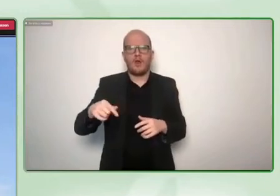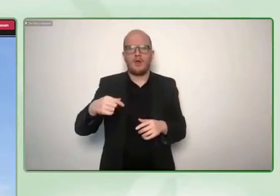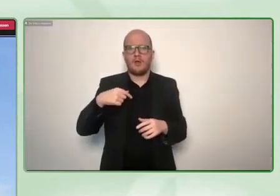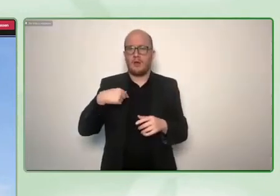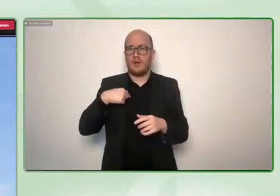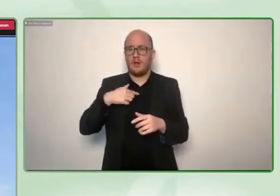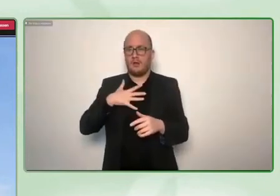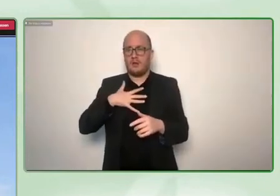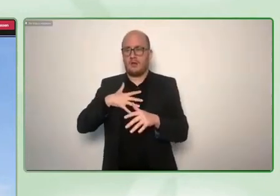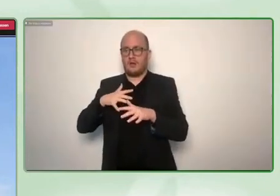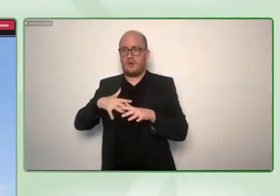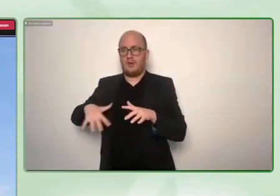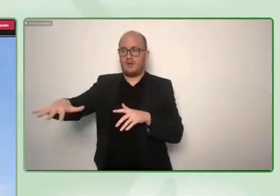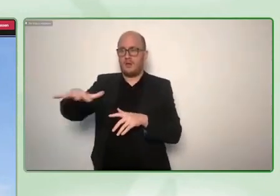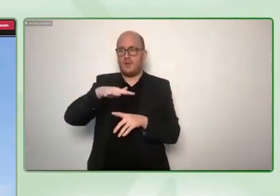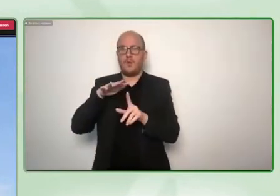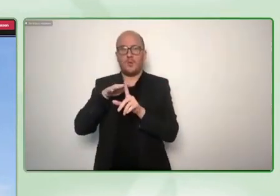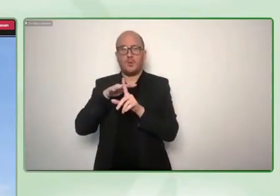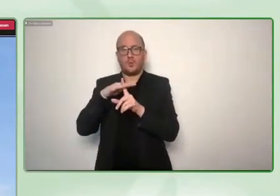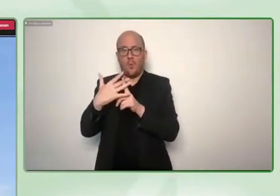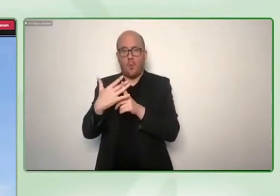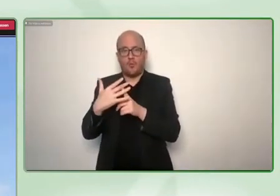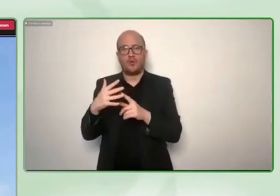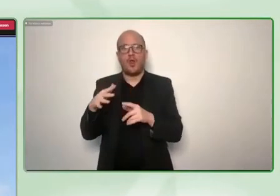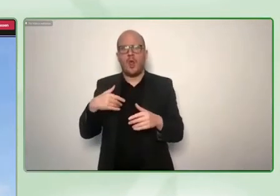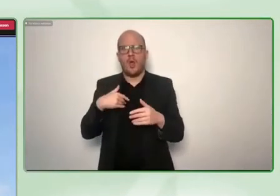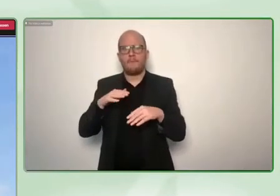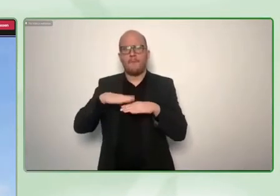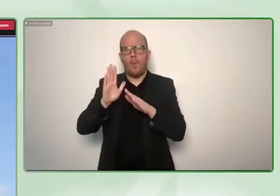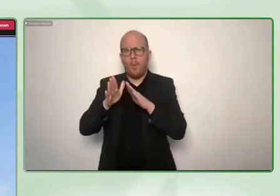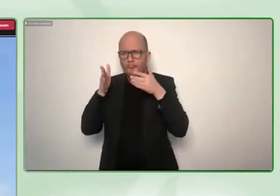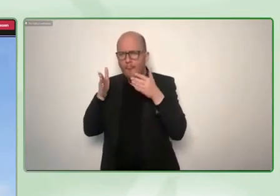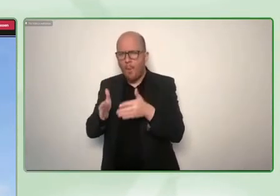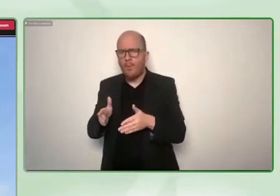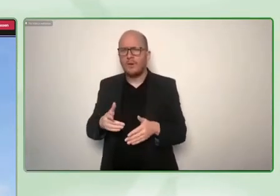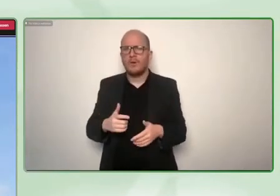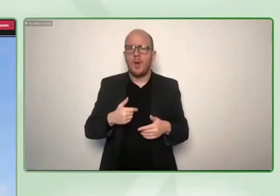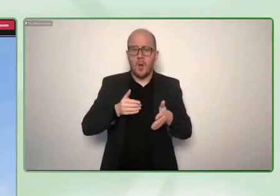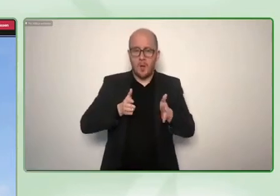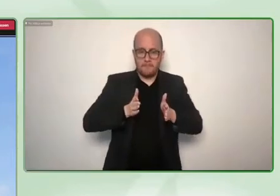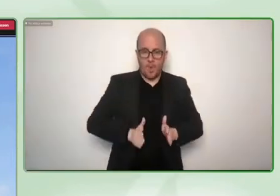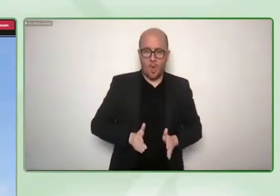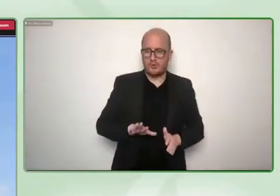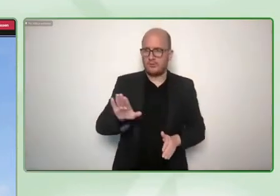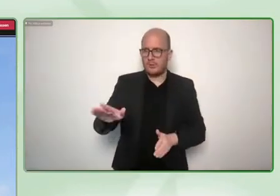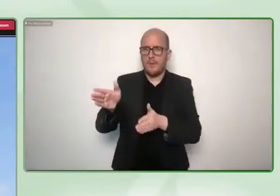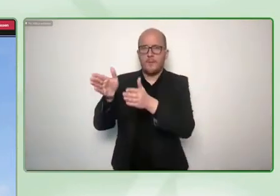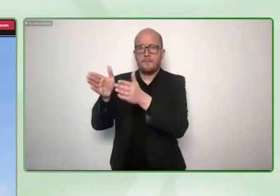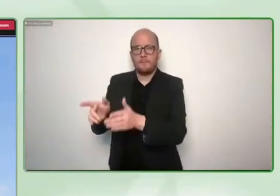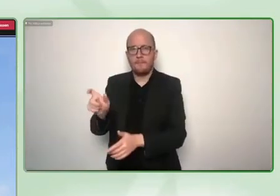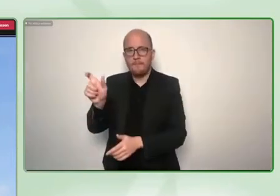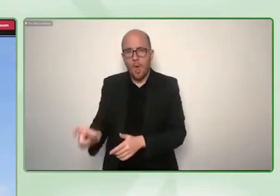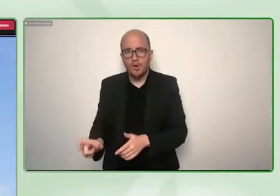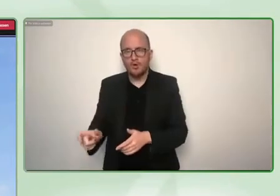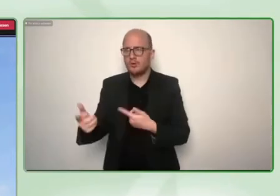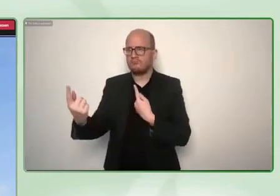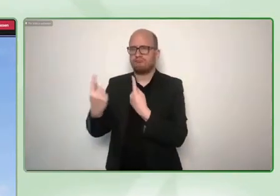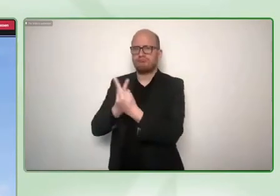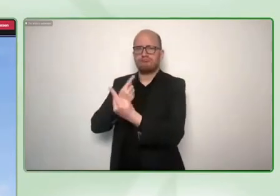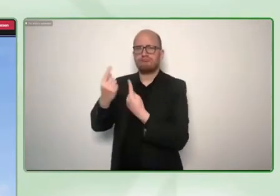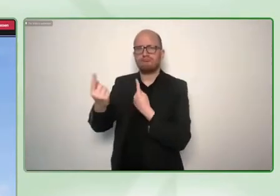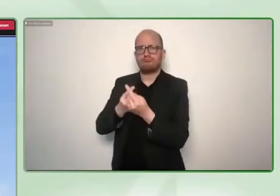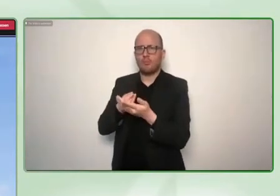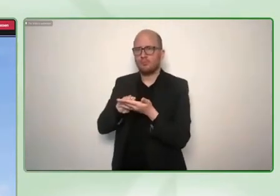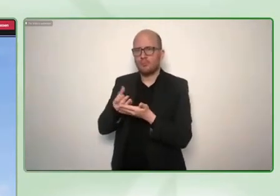services are human to human services and that's very tough to scale if you have a human to human interaction figuring out what